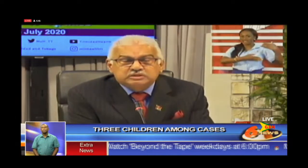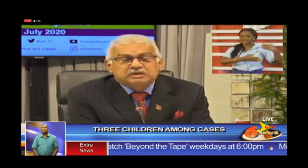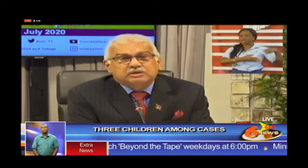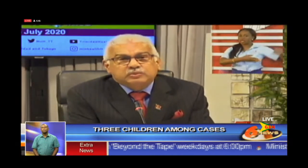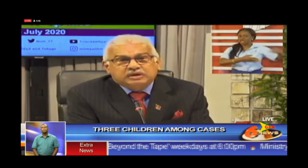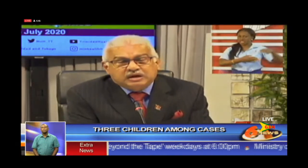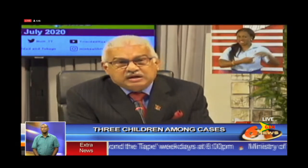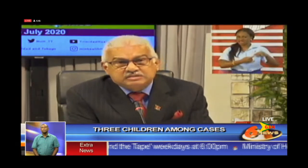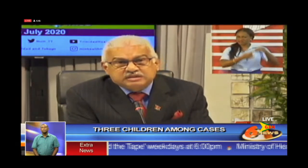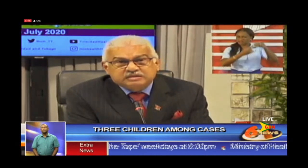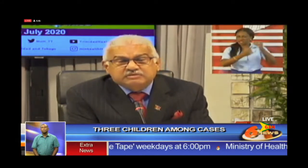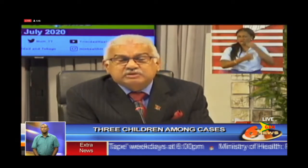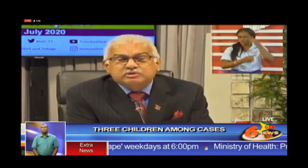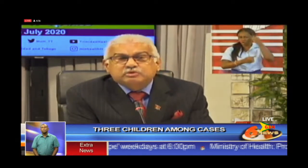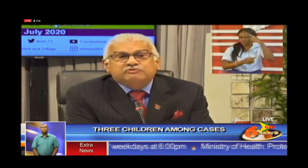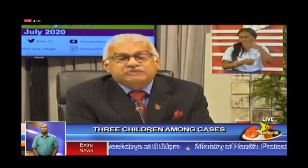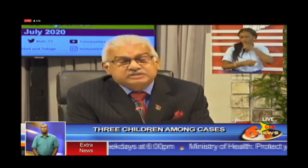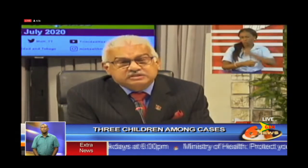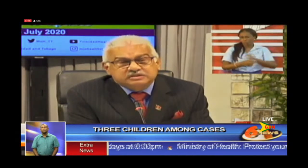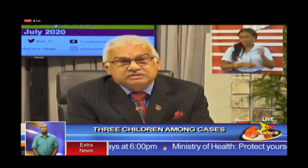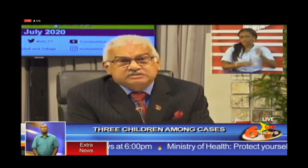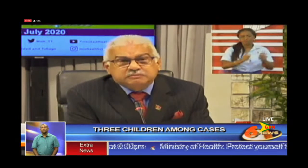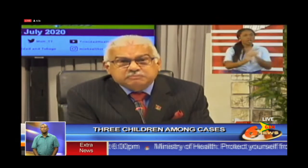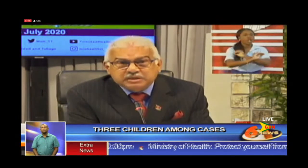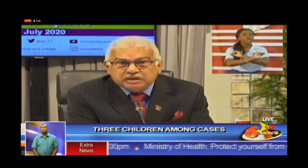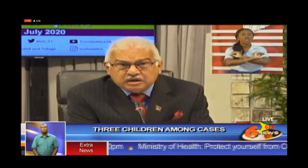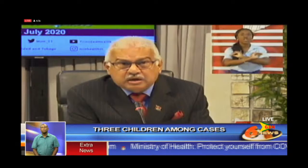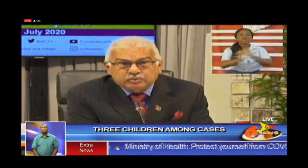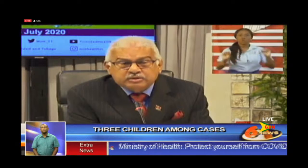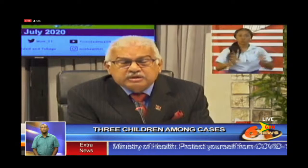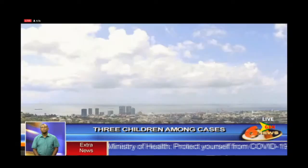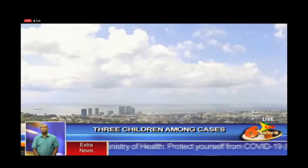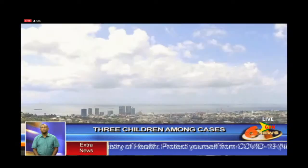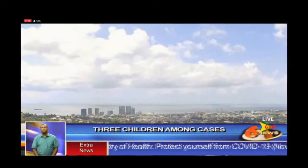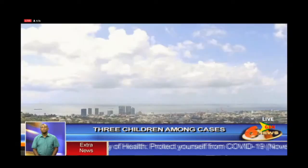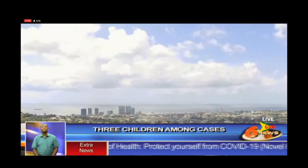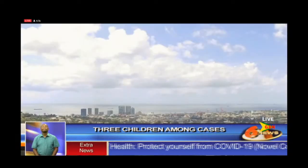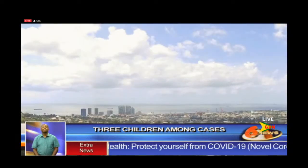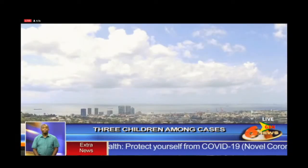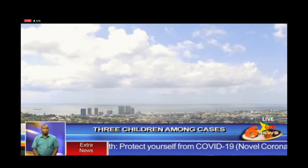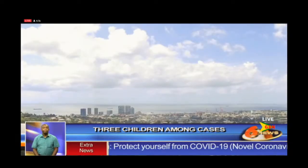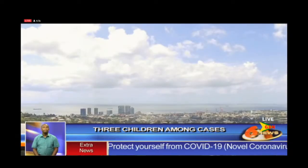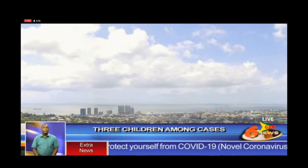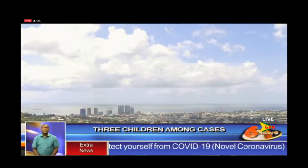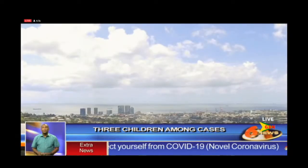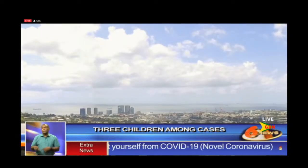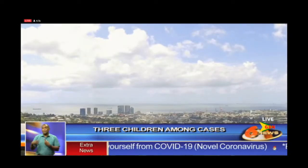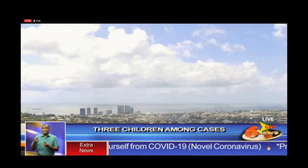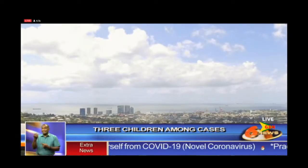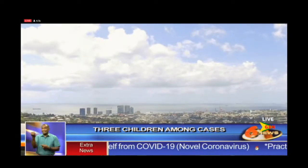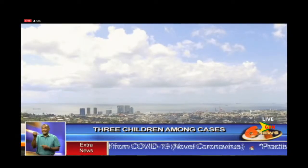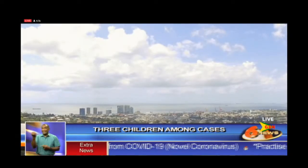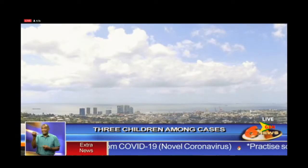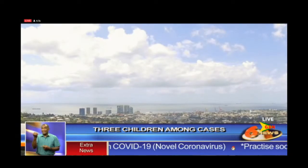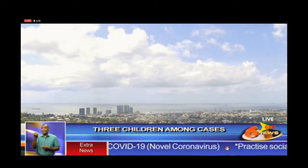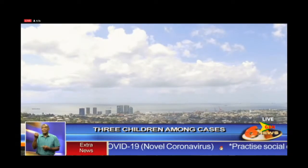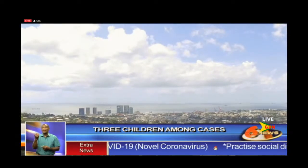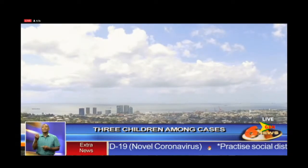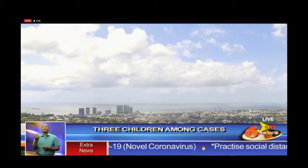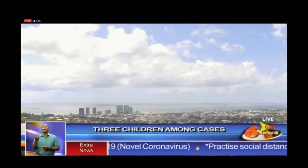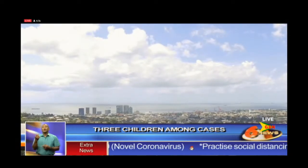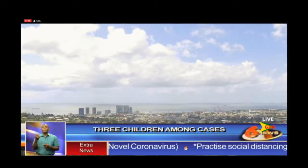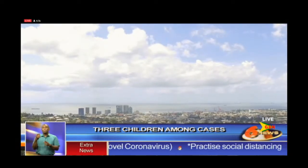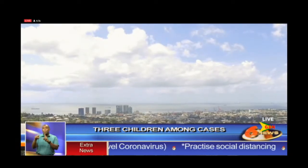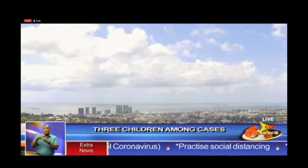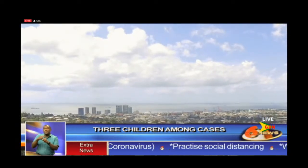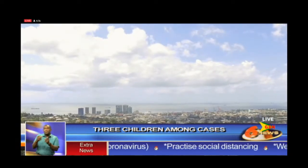homes, we are asking that no visitors be allowed. As of Saturday morning, a number of positive cases stood at